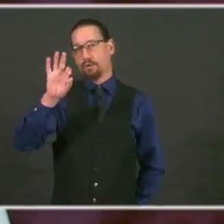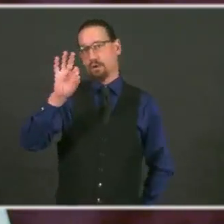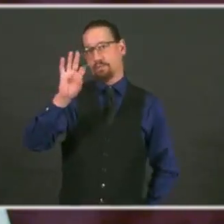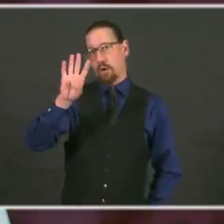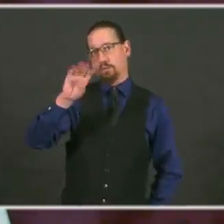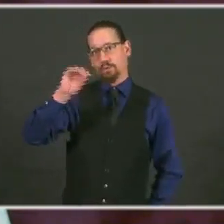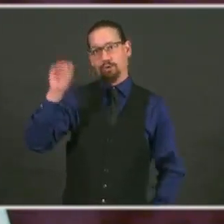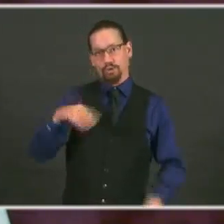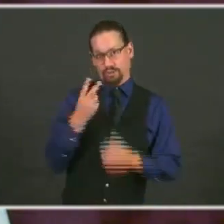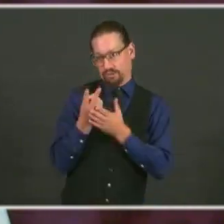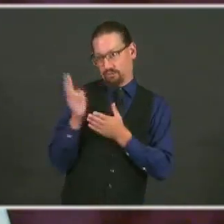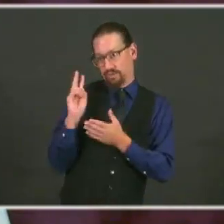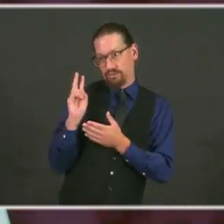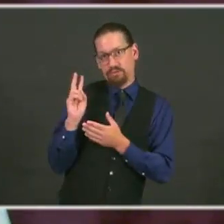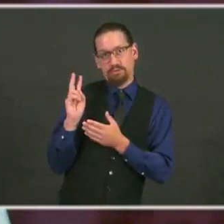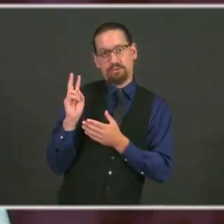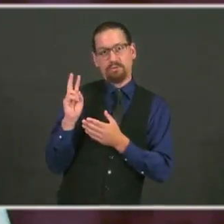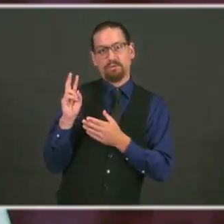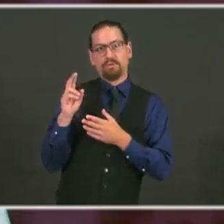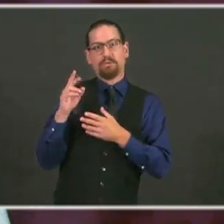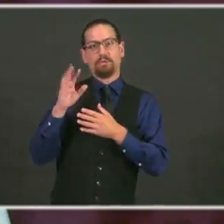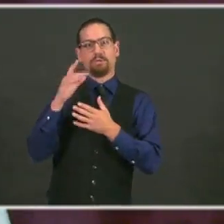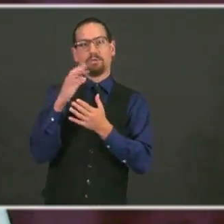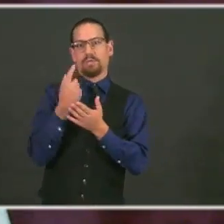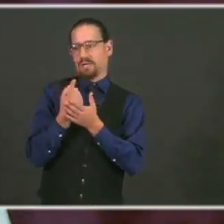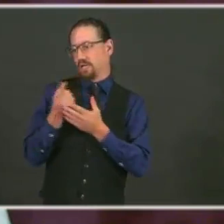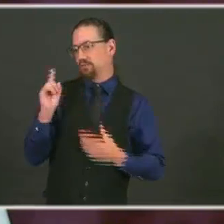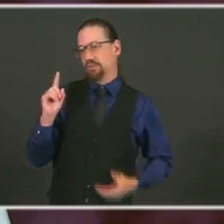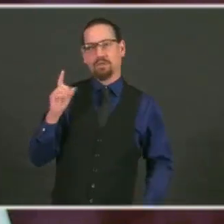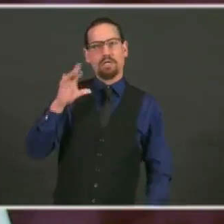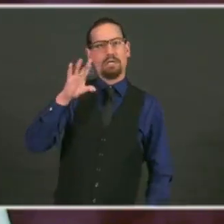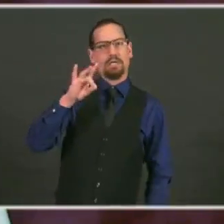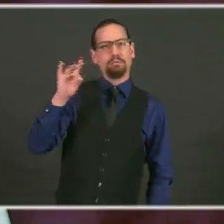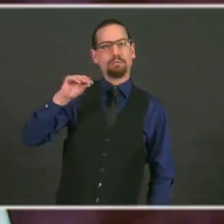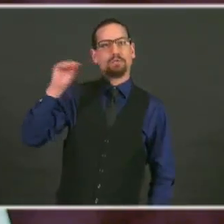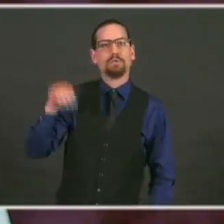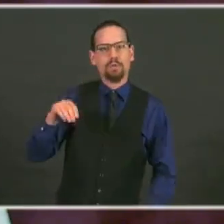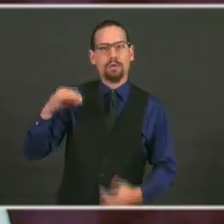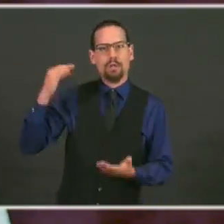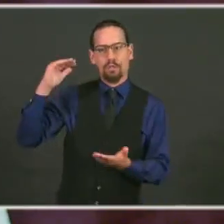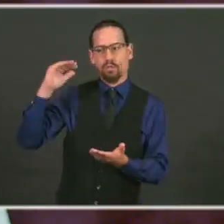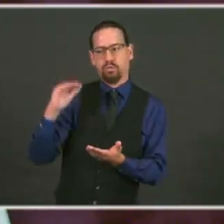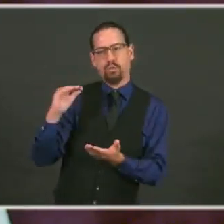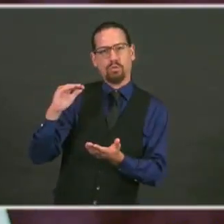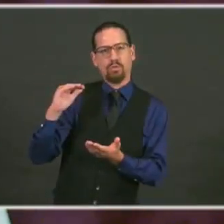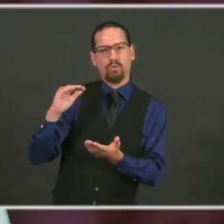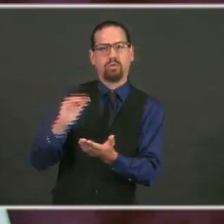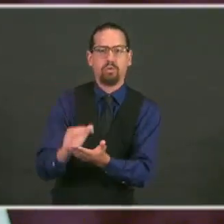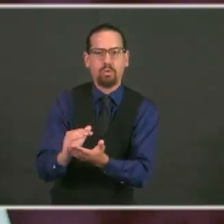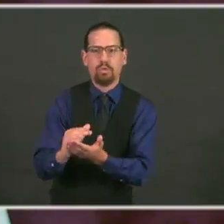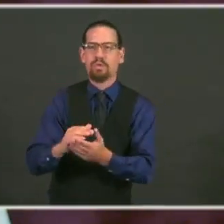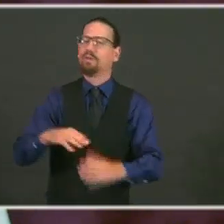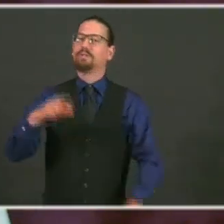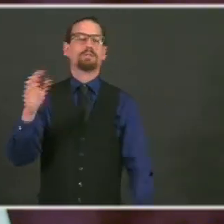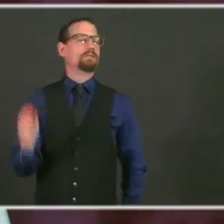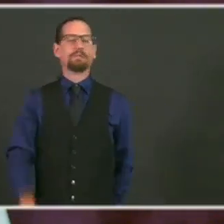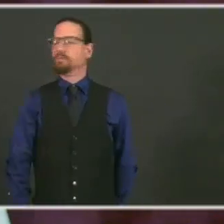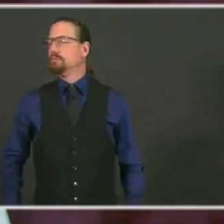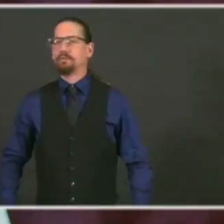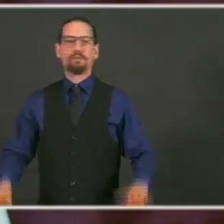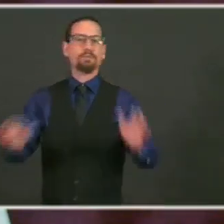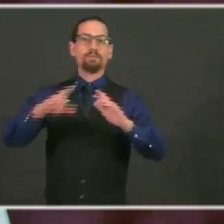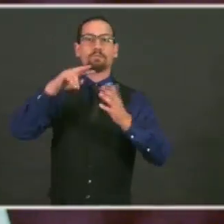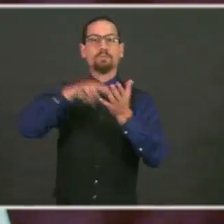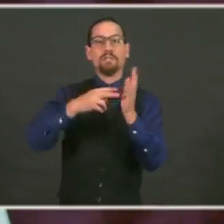vigilant and keep that distance between the customer and the bartender. Additionally, last week, we saw another increase